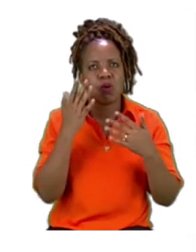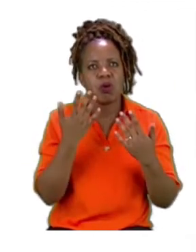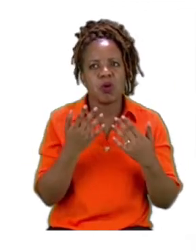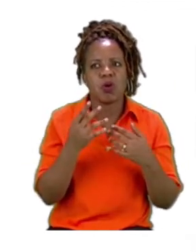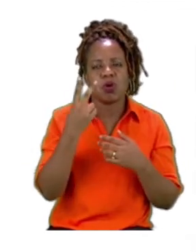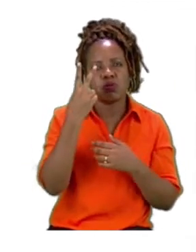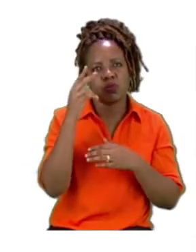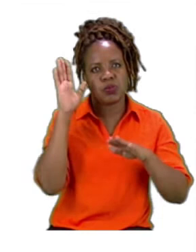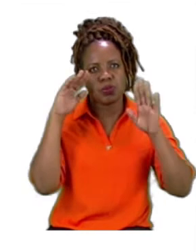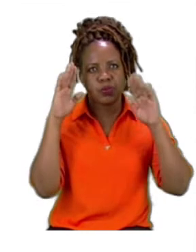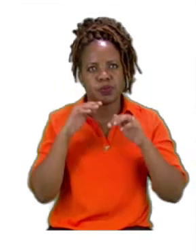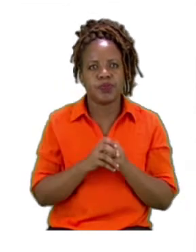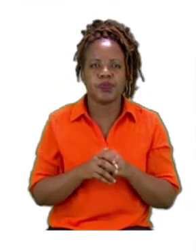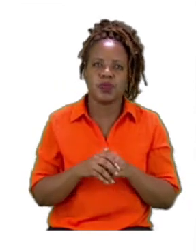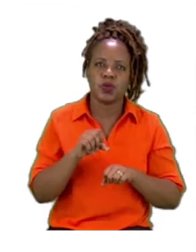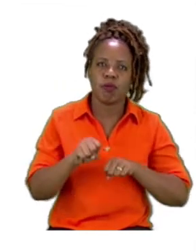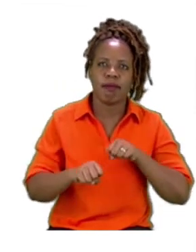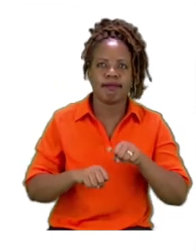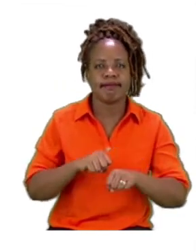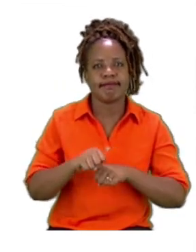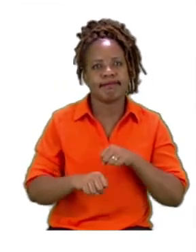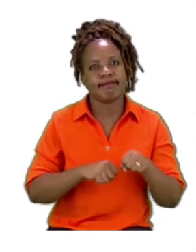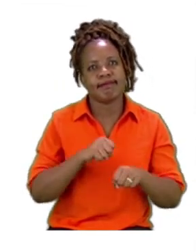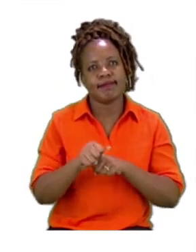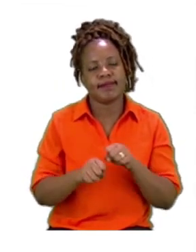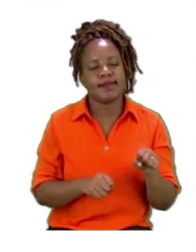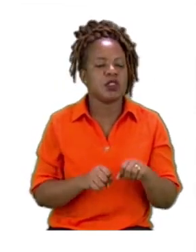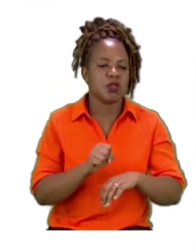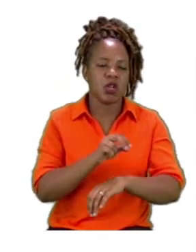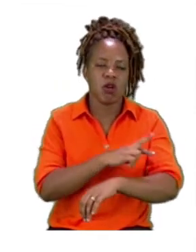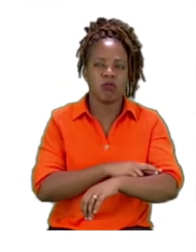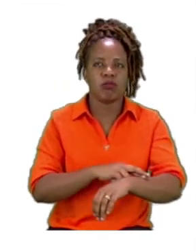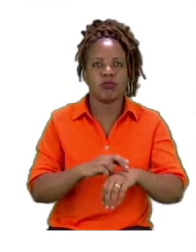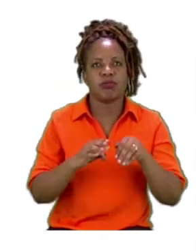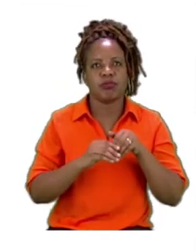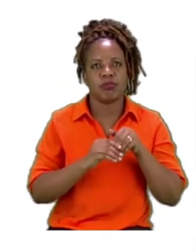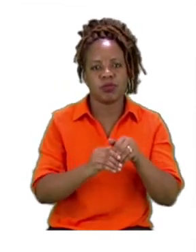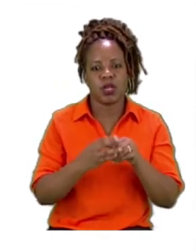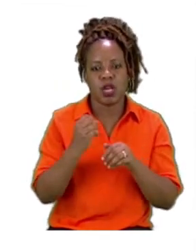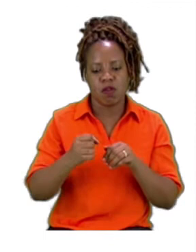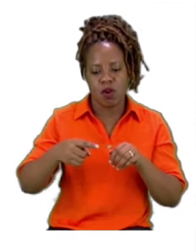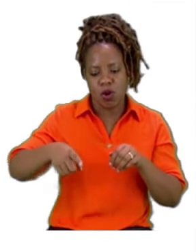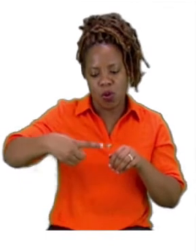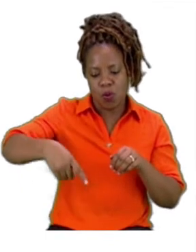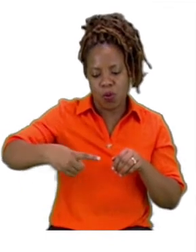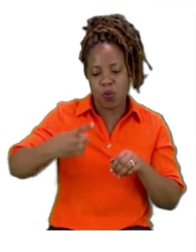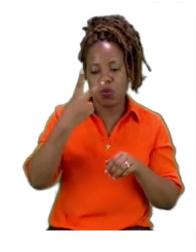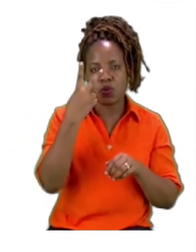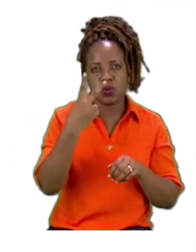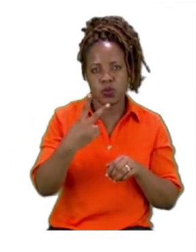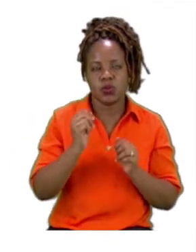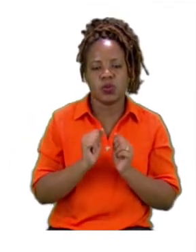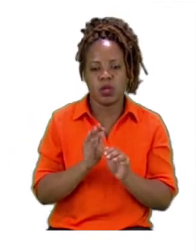A bicycle is part of road transport. It has two wheels, brakes and